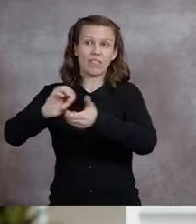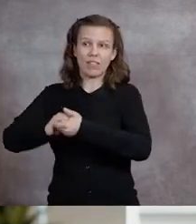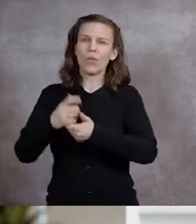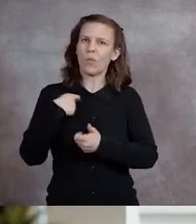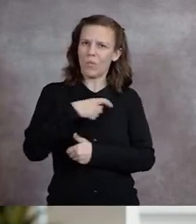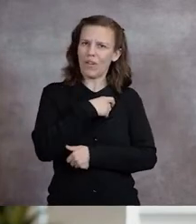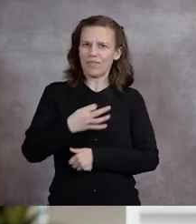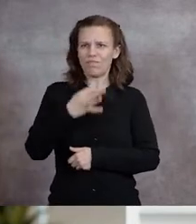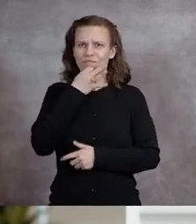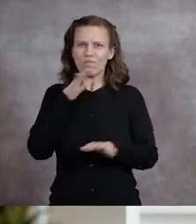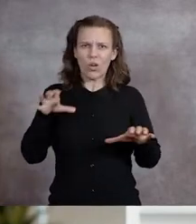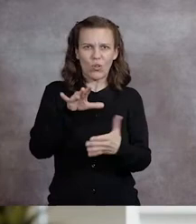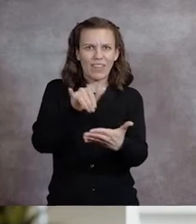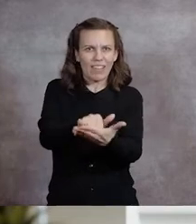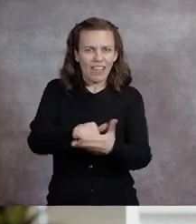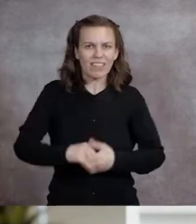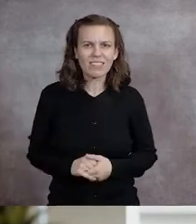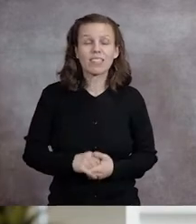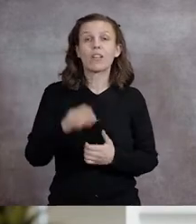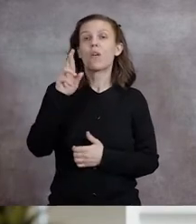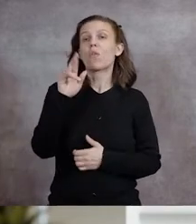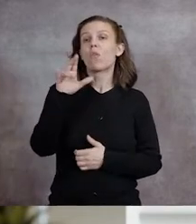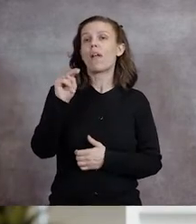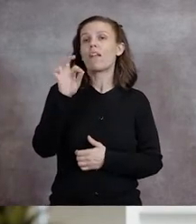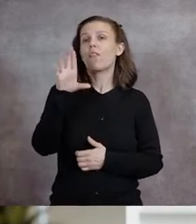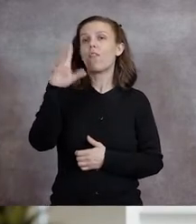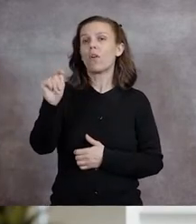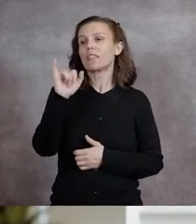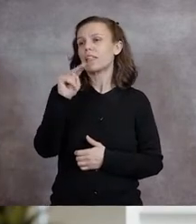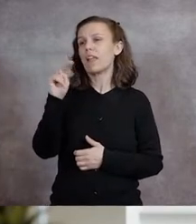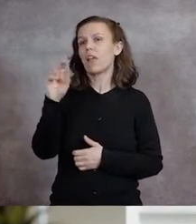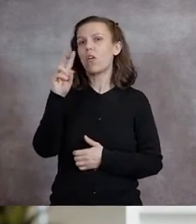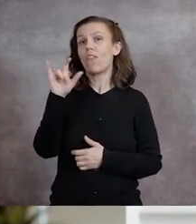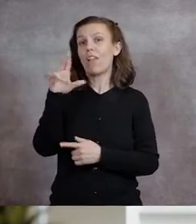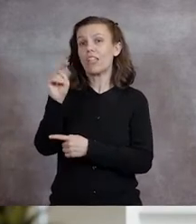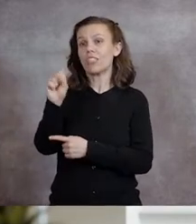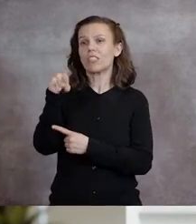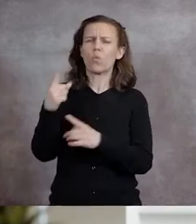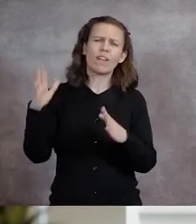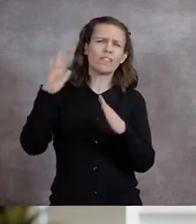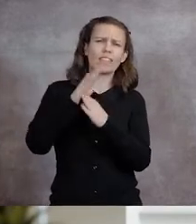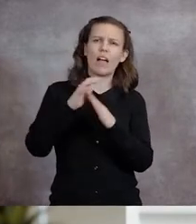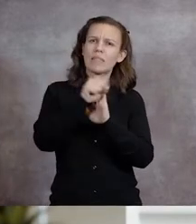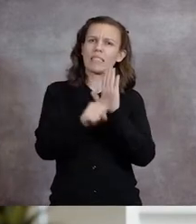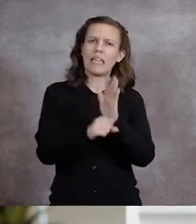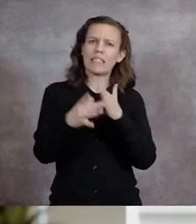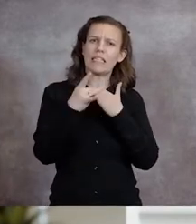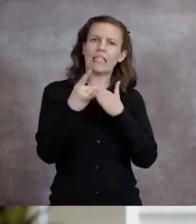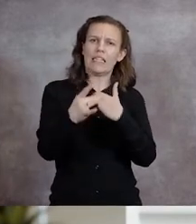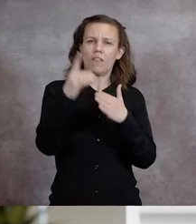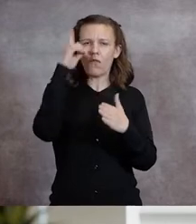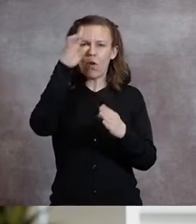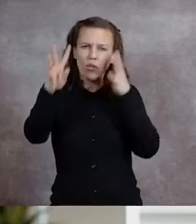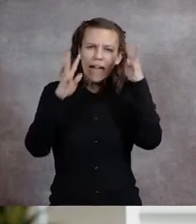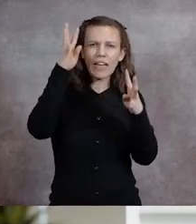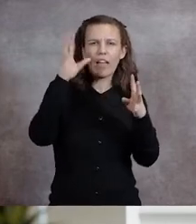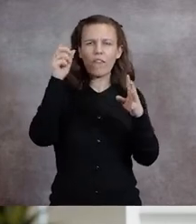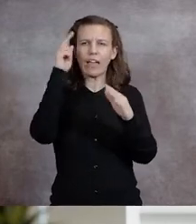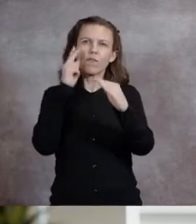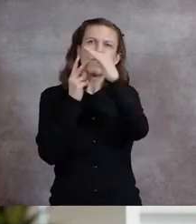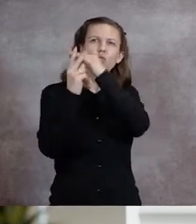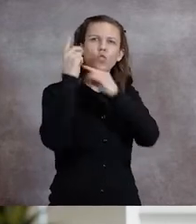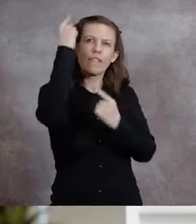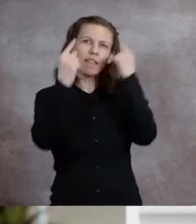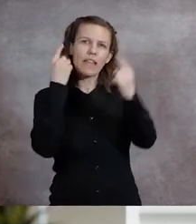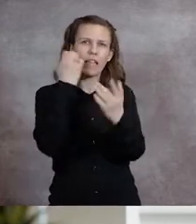that. Rainforest Innovations continues to serve as one of the state's leading catalysts for creative and forward-thinking economic